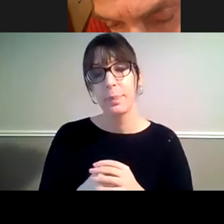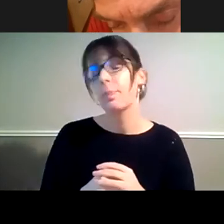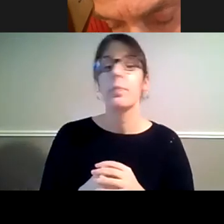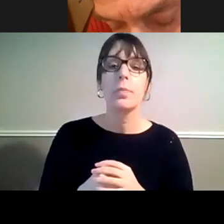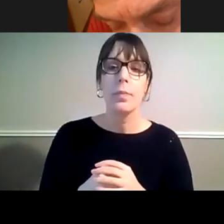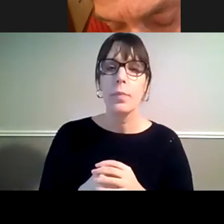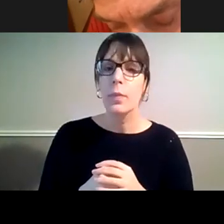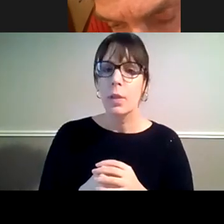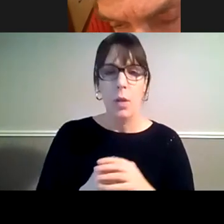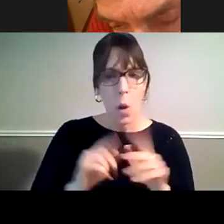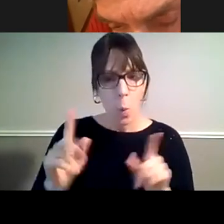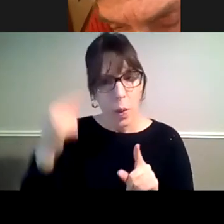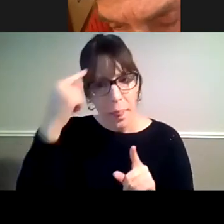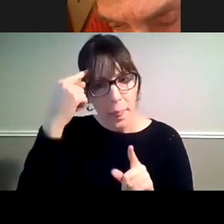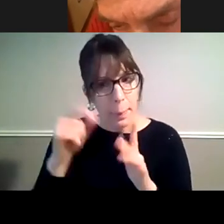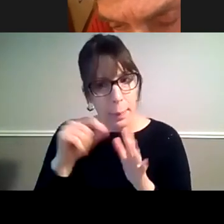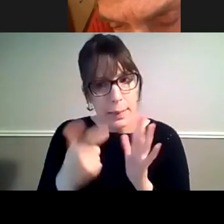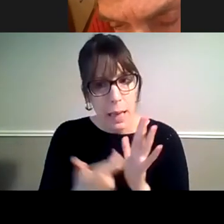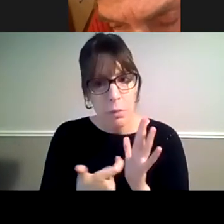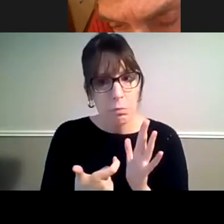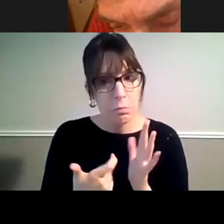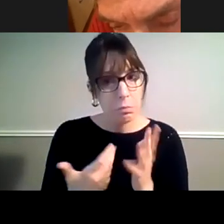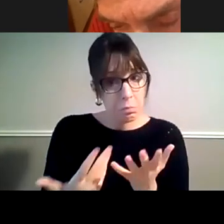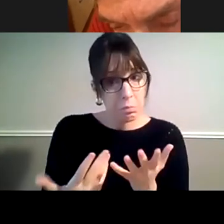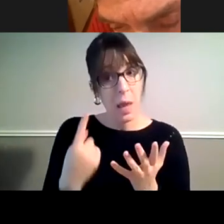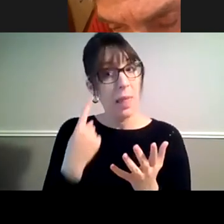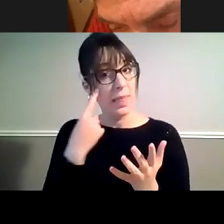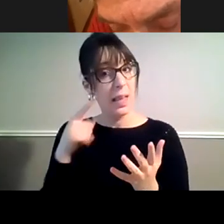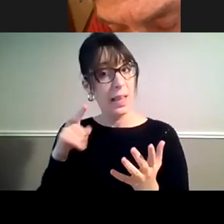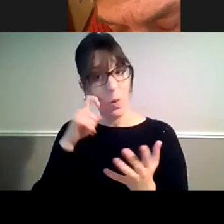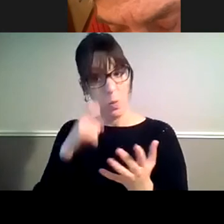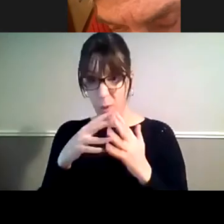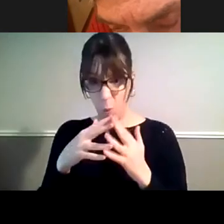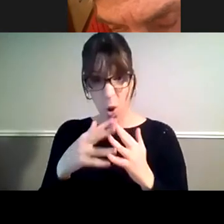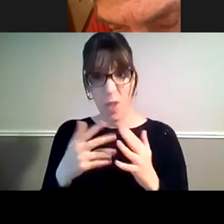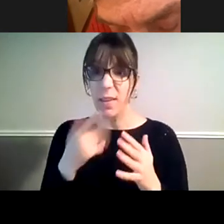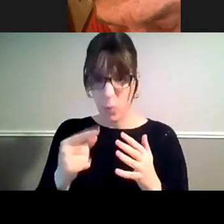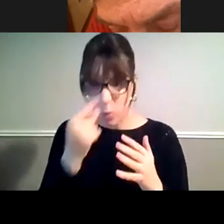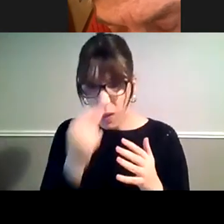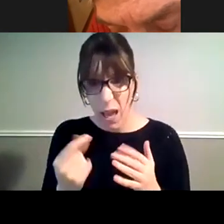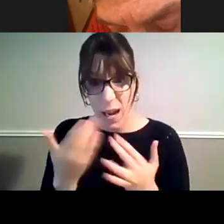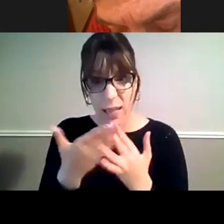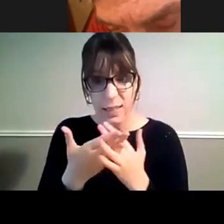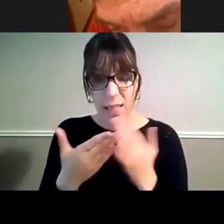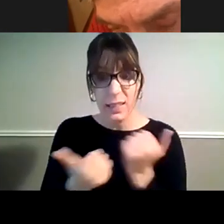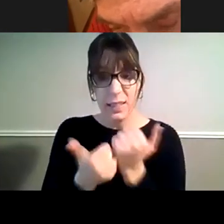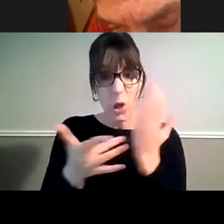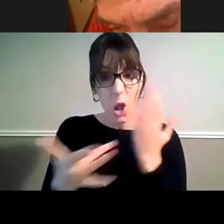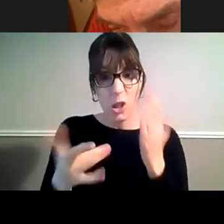What do you think about that, Peter? And what difference would that have made to you if that had been the case from